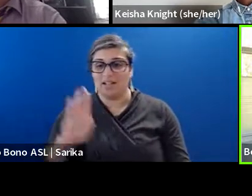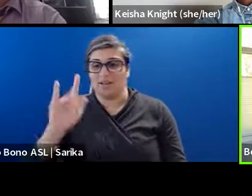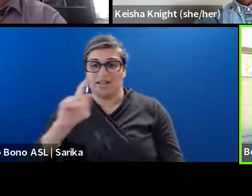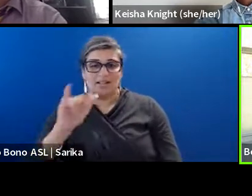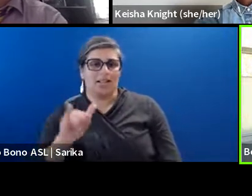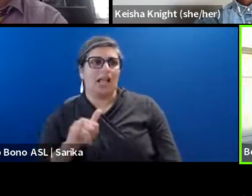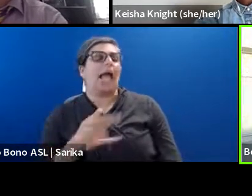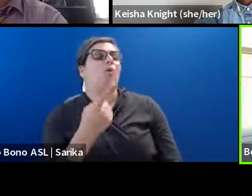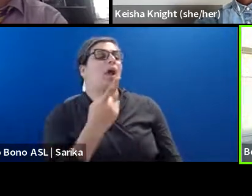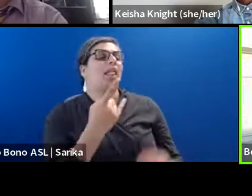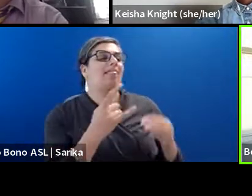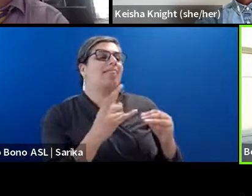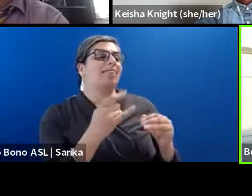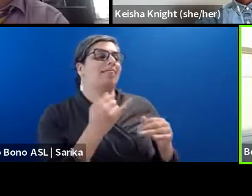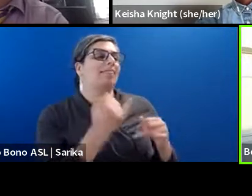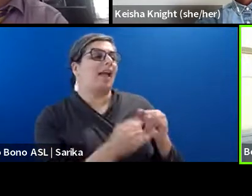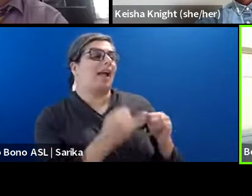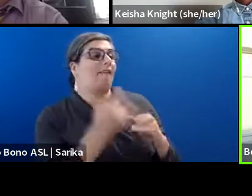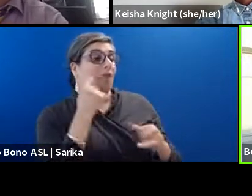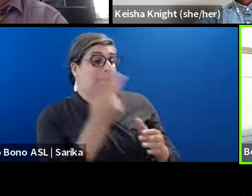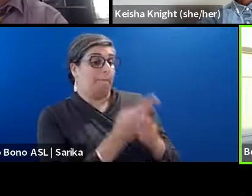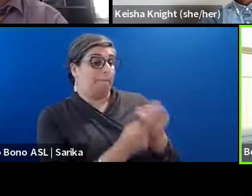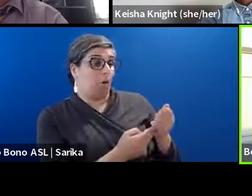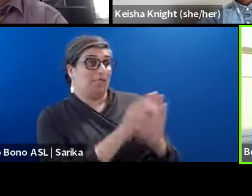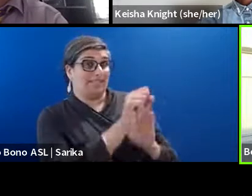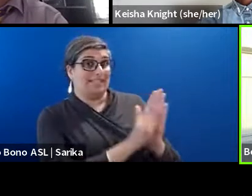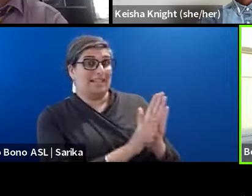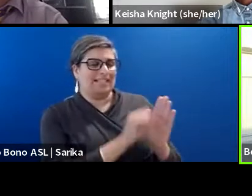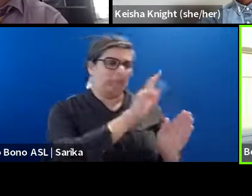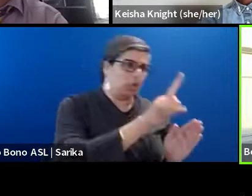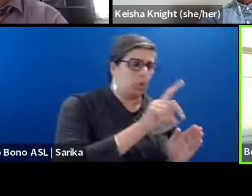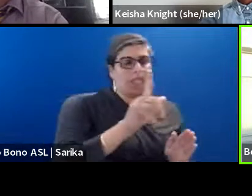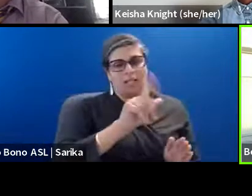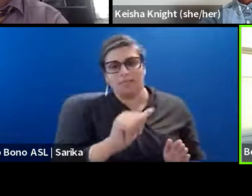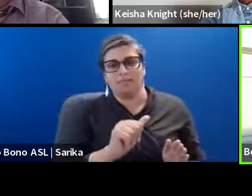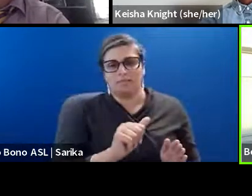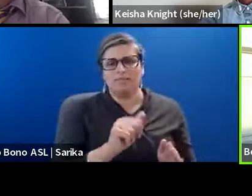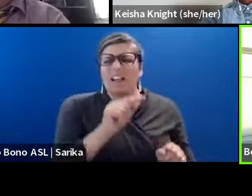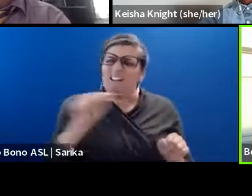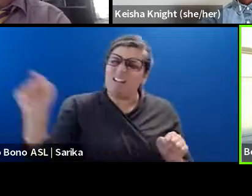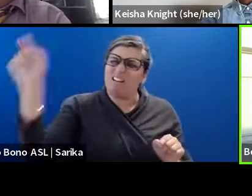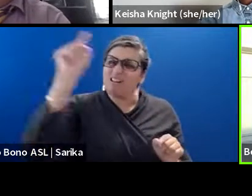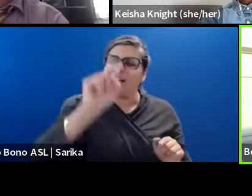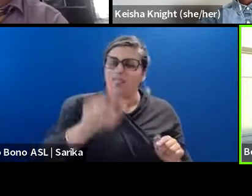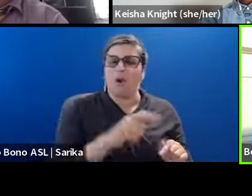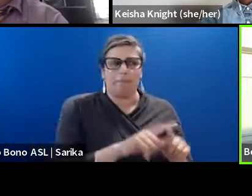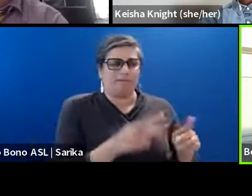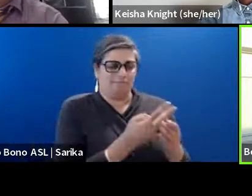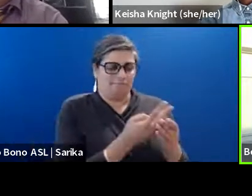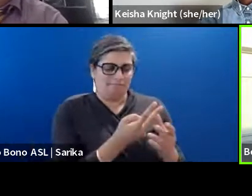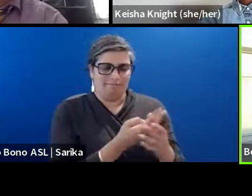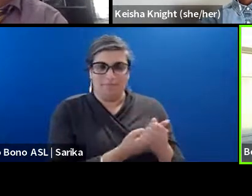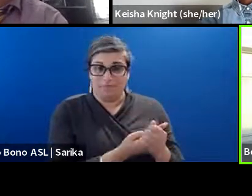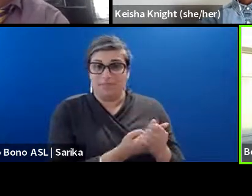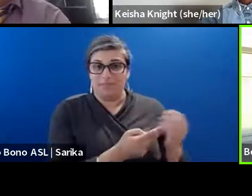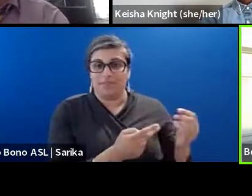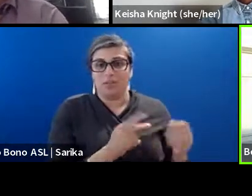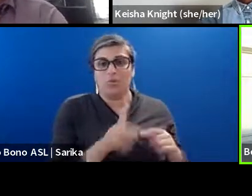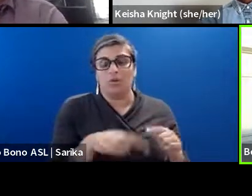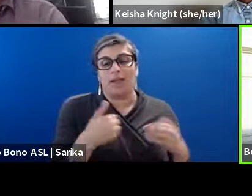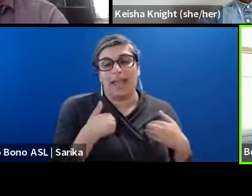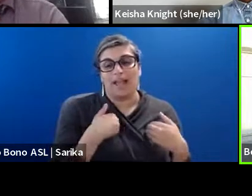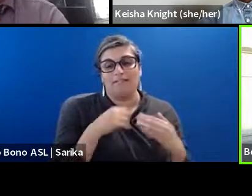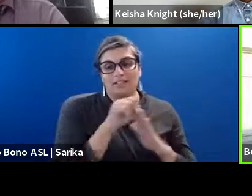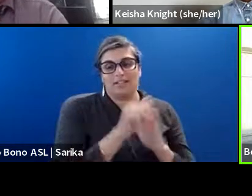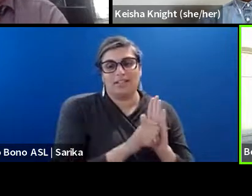both Illinois and, and Louisiana and, and plenty of the other states out there, but really, um, is that when you have a state that has